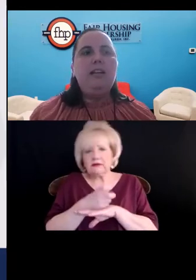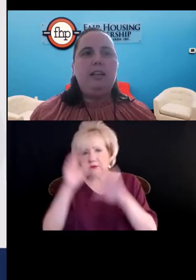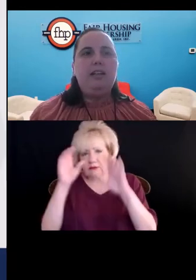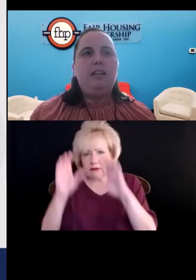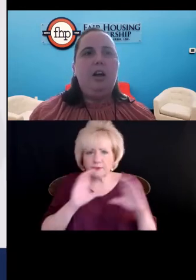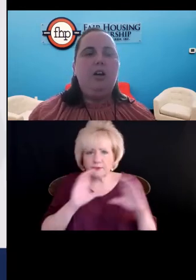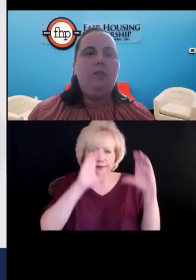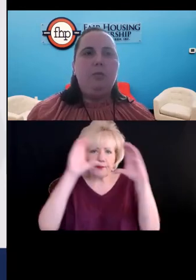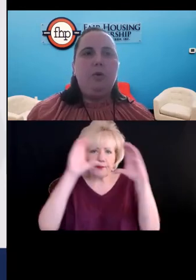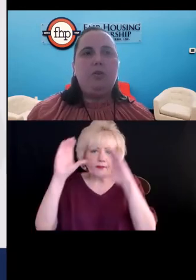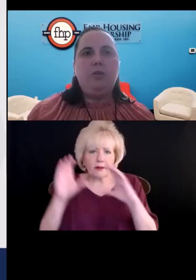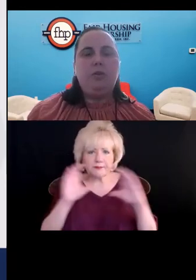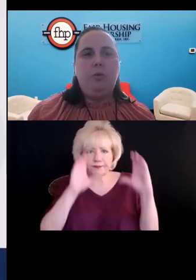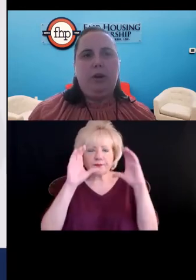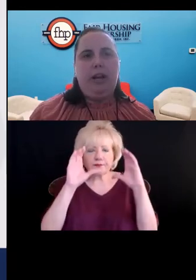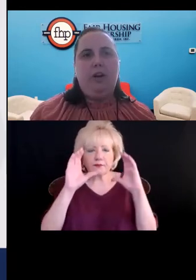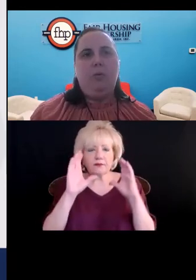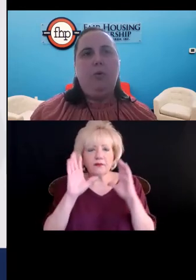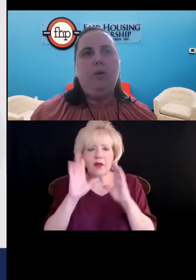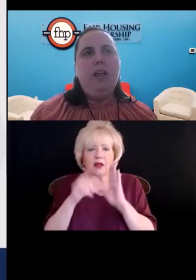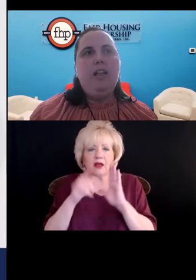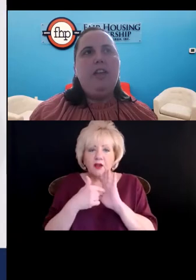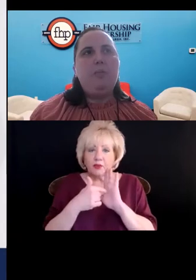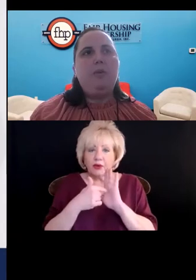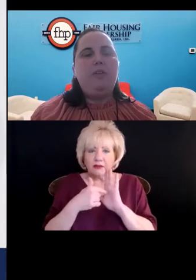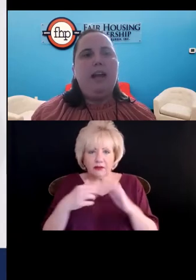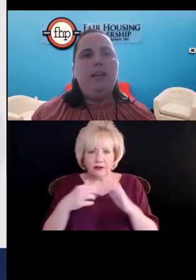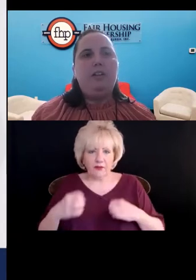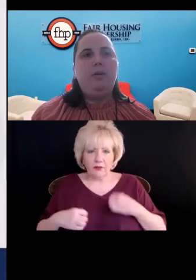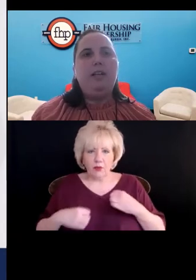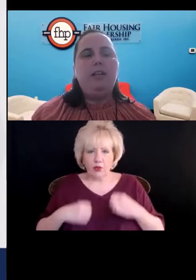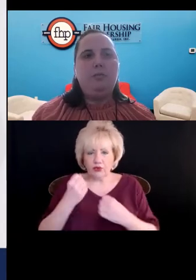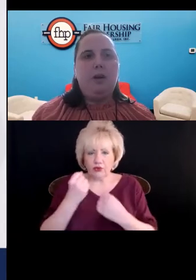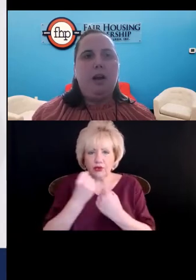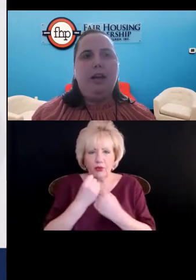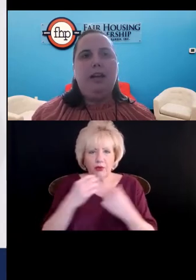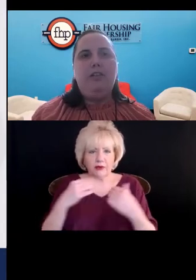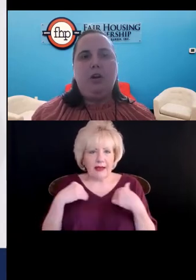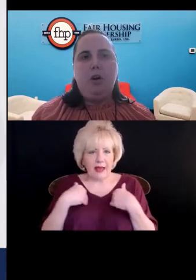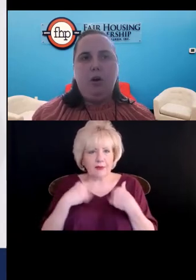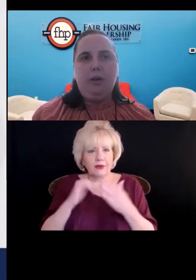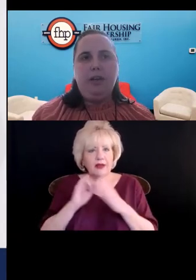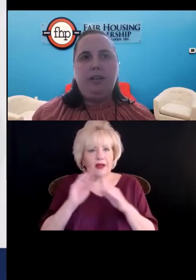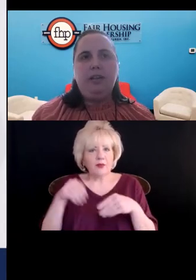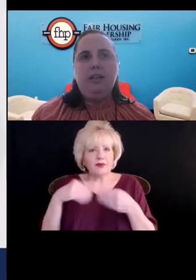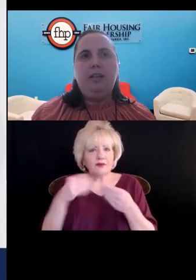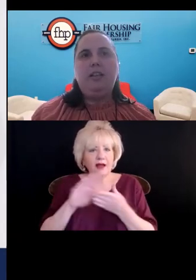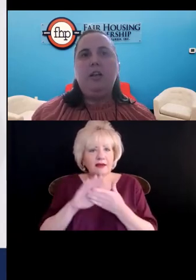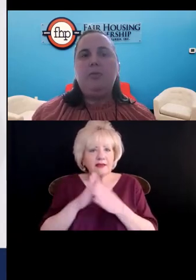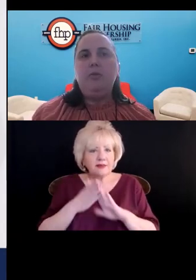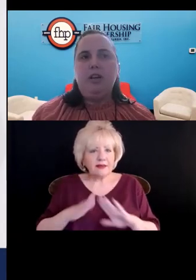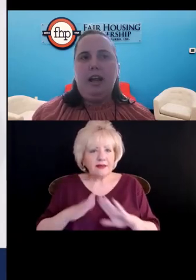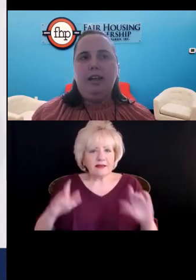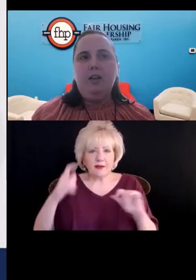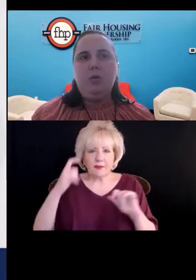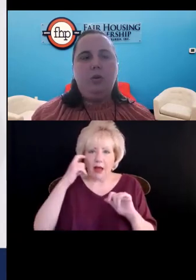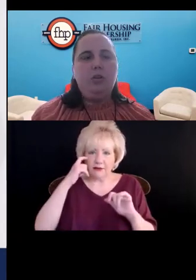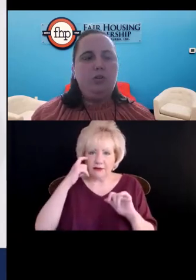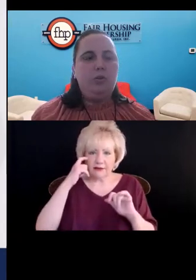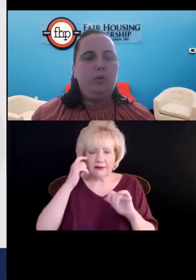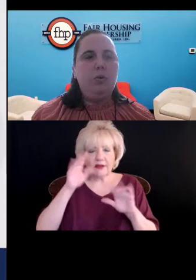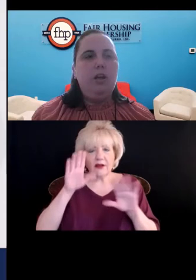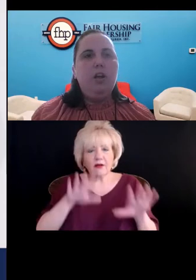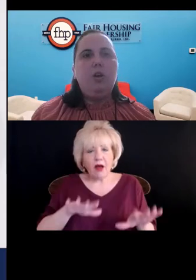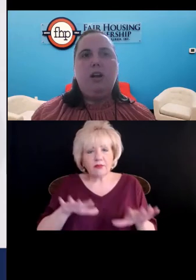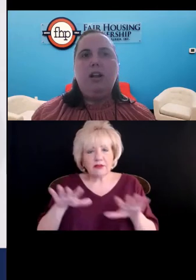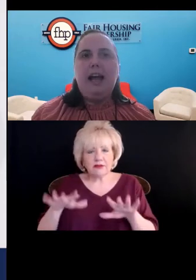the presence of an emotional support animal that provides the peace of mind and the calmness to sleep through the night in order